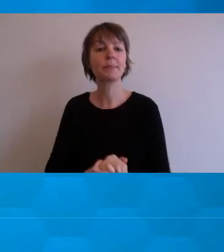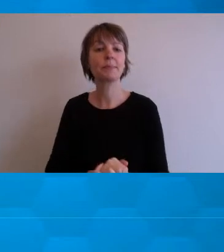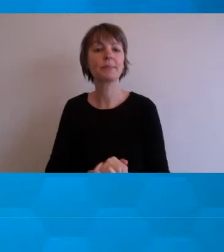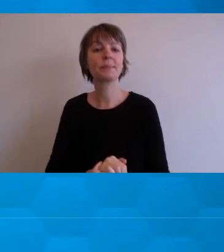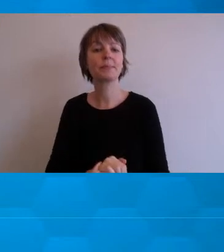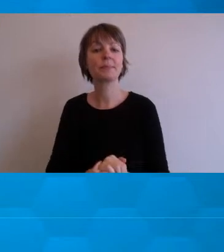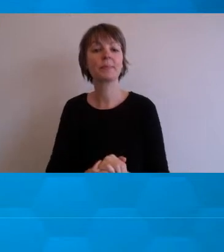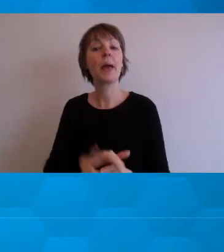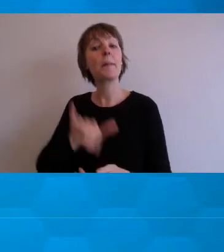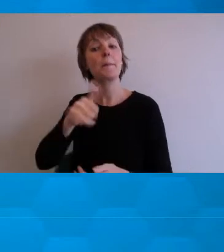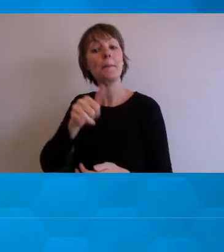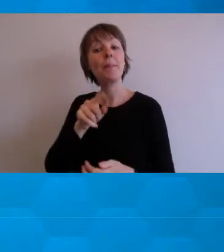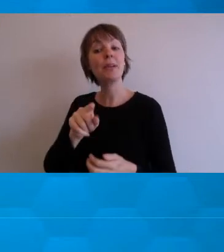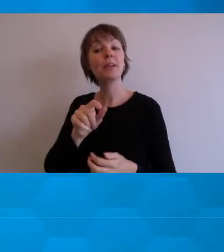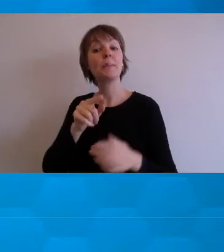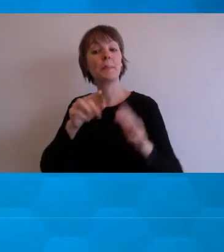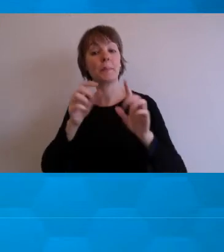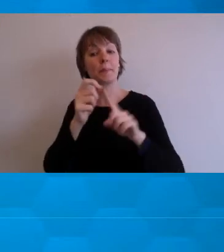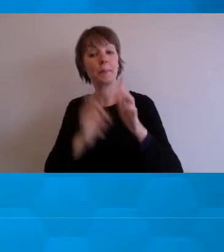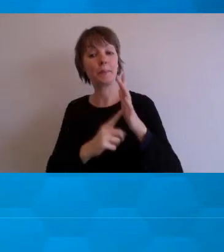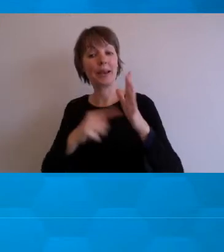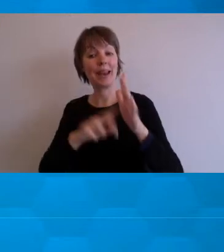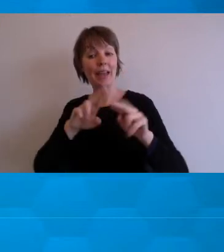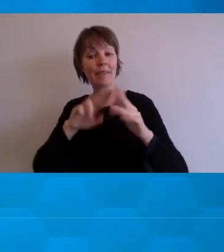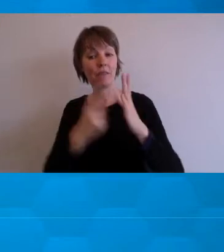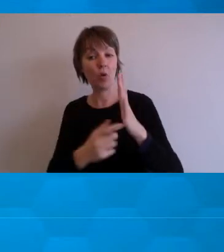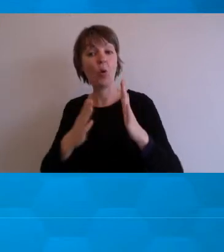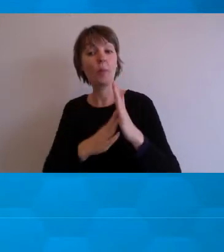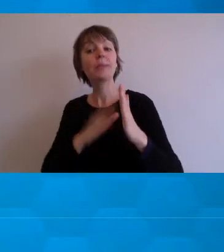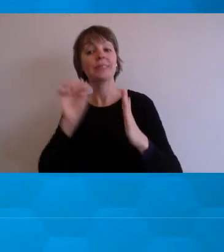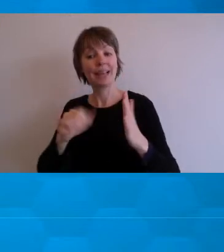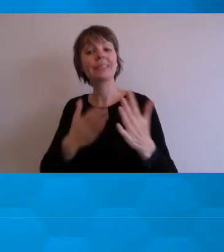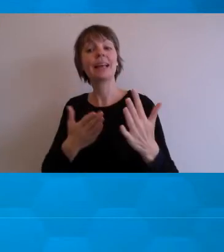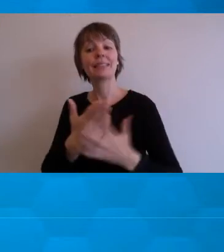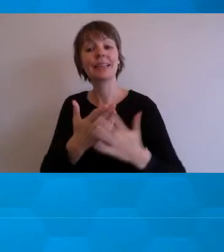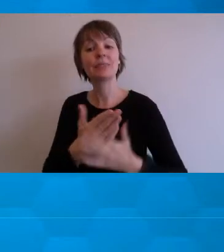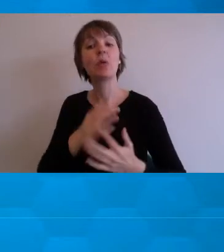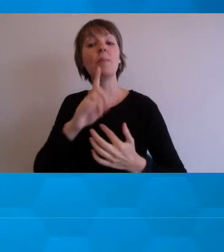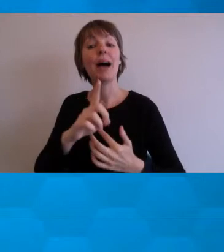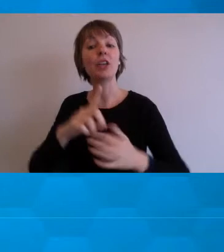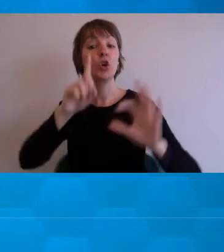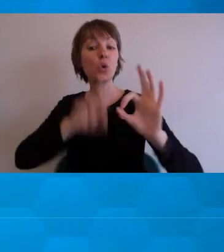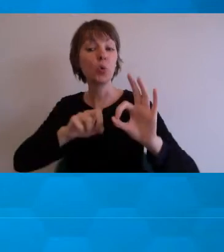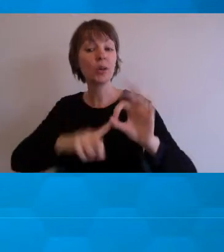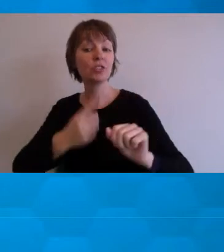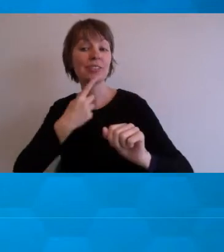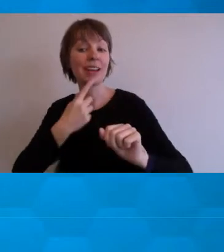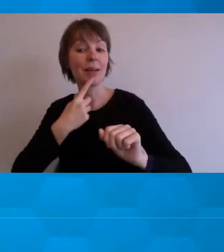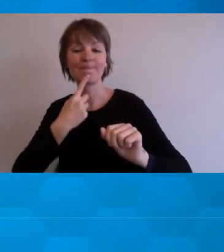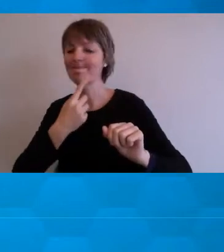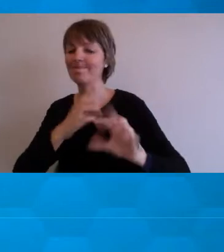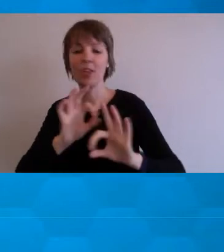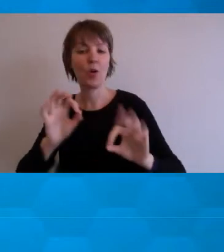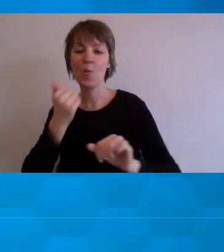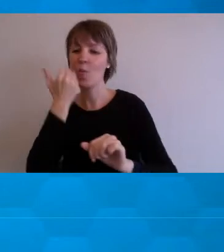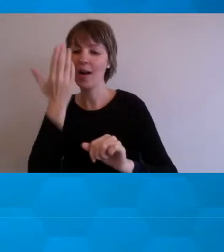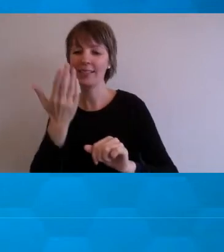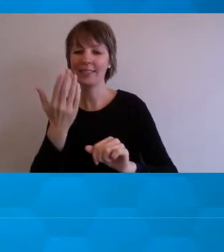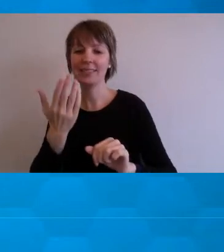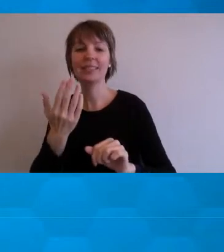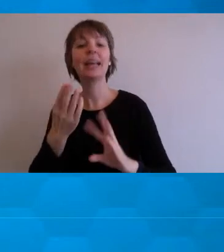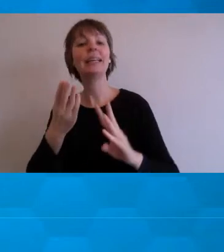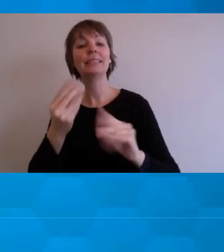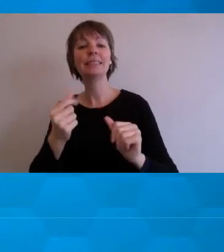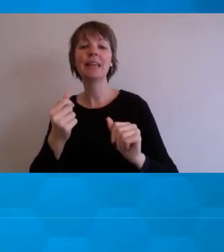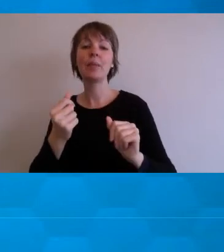accessible, not all of the question types are. For example, some highly visual question types such as